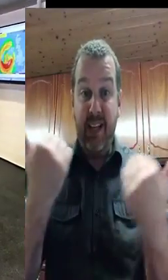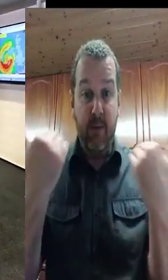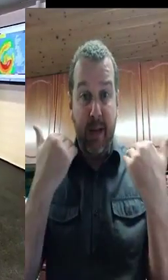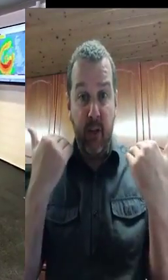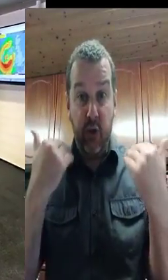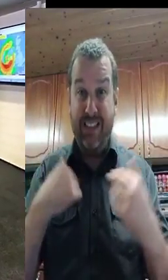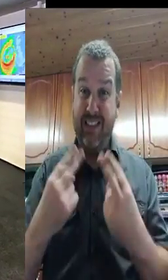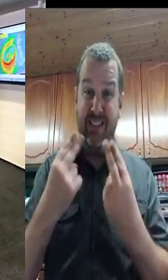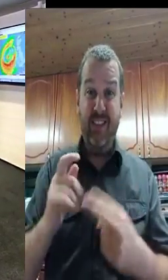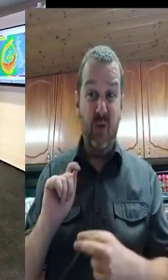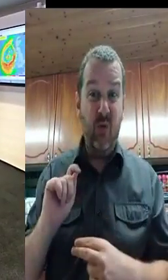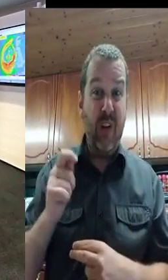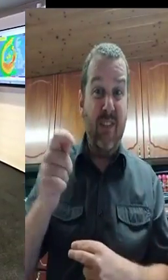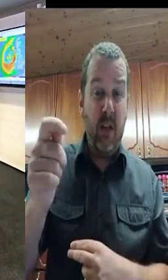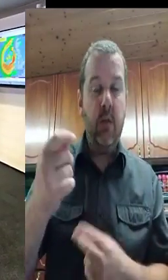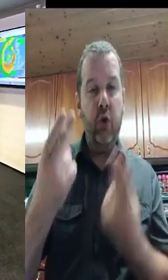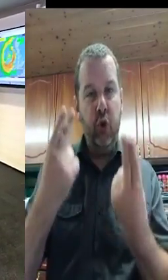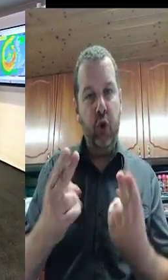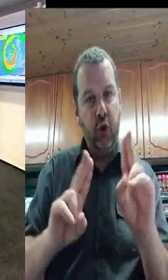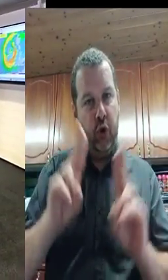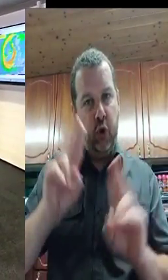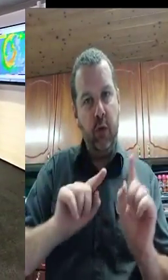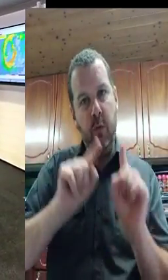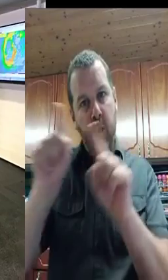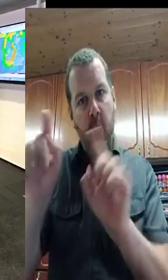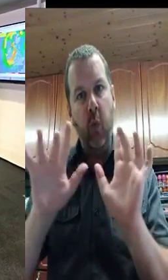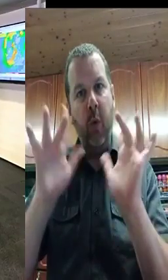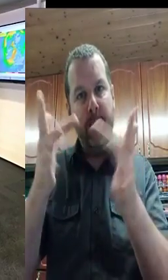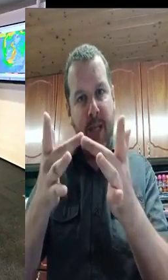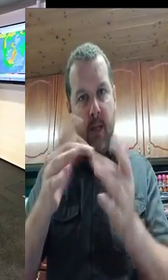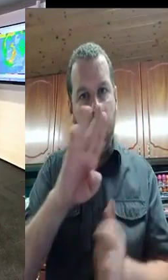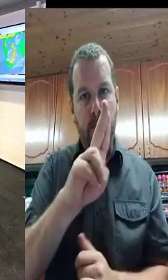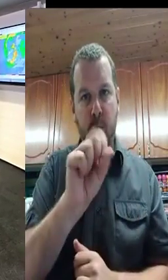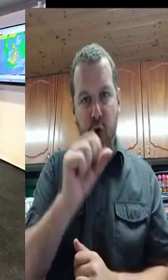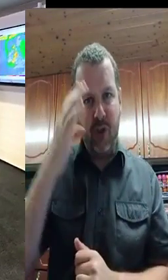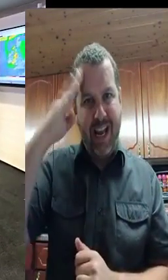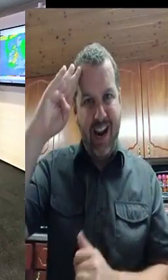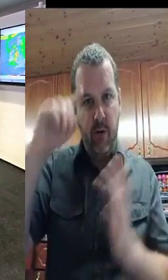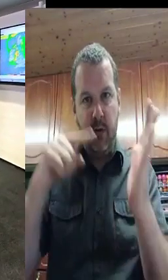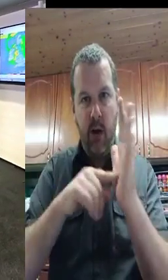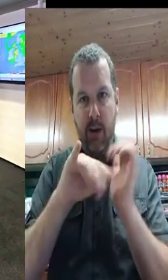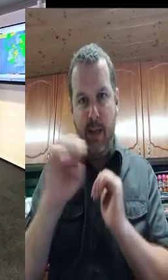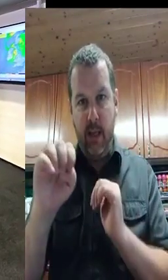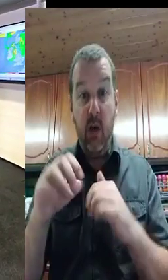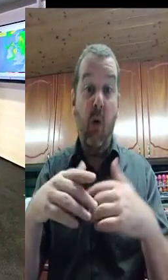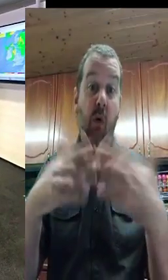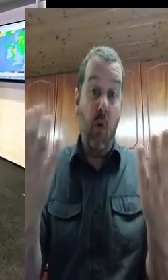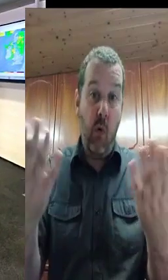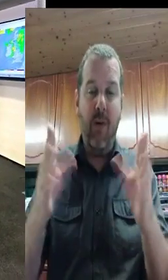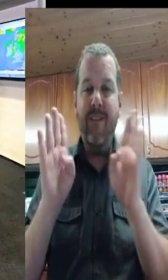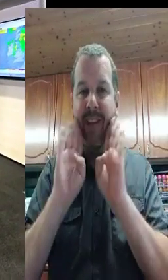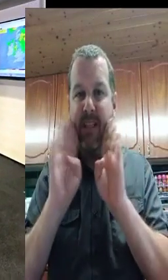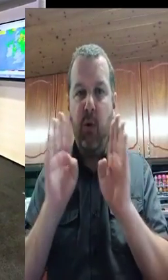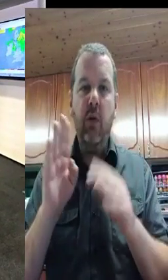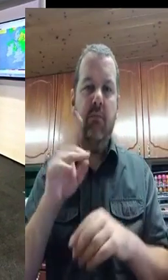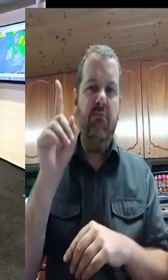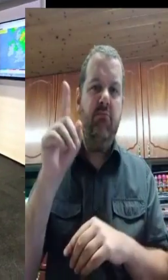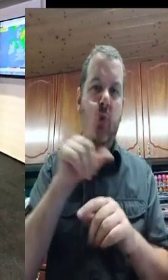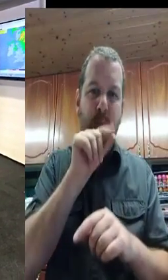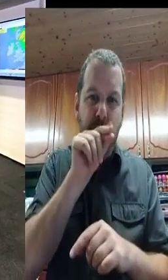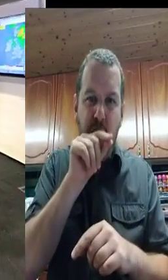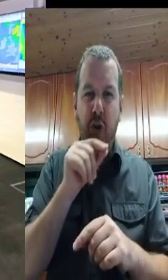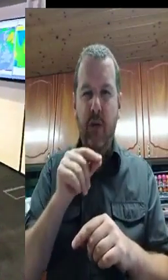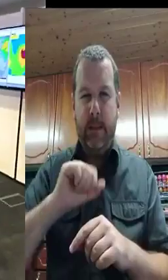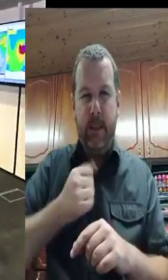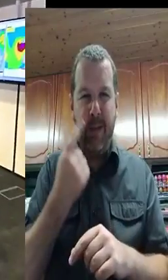affecting property and people. And the second awesome message is very natural for farmers, want to check up on their buildings and their stock in their